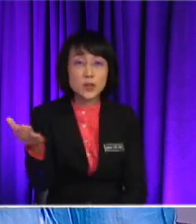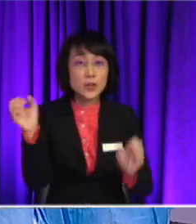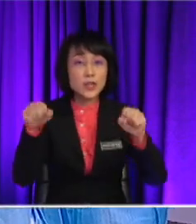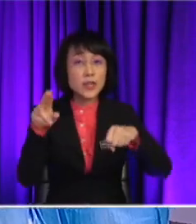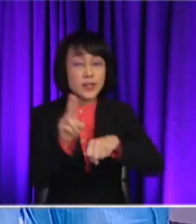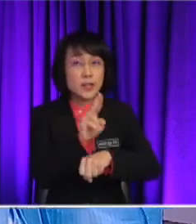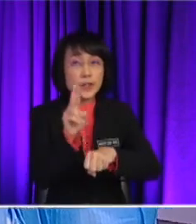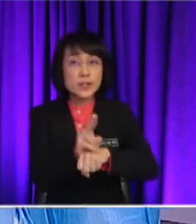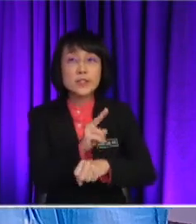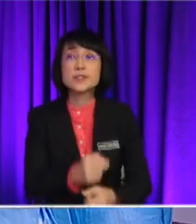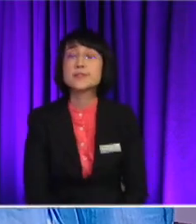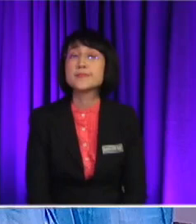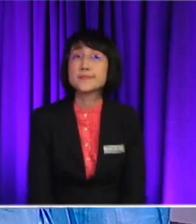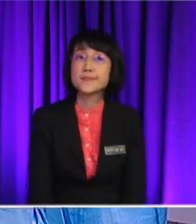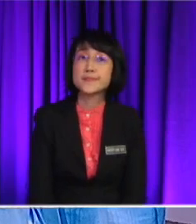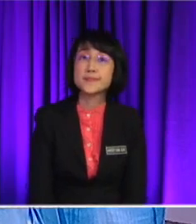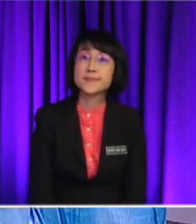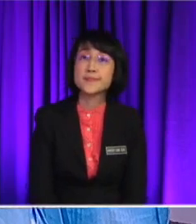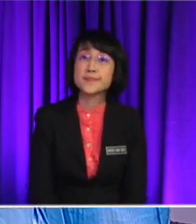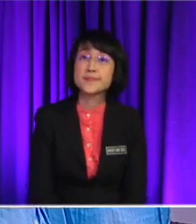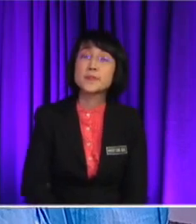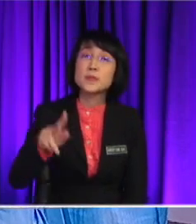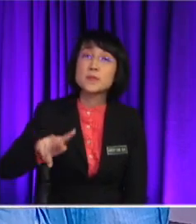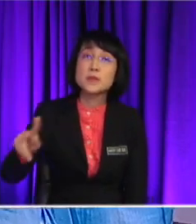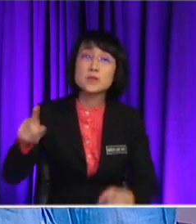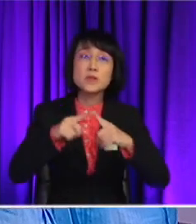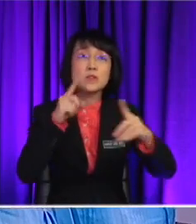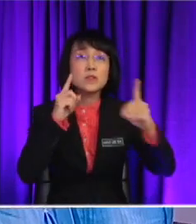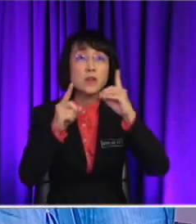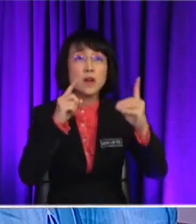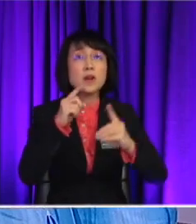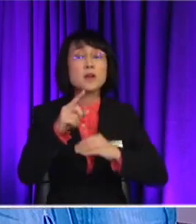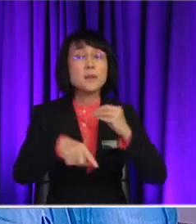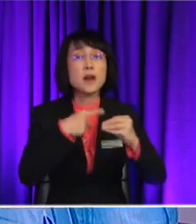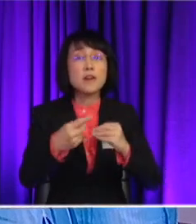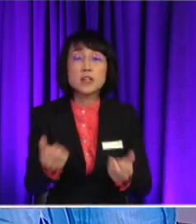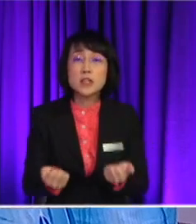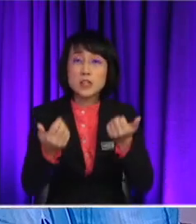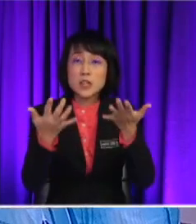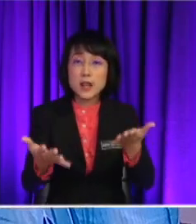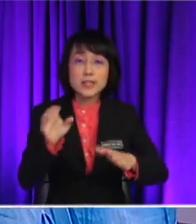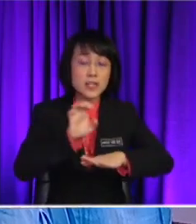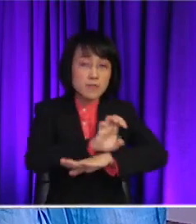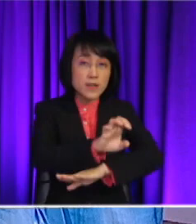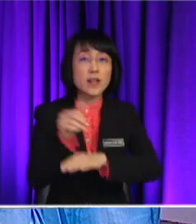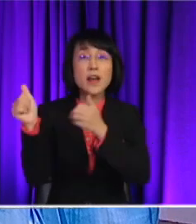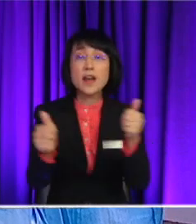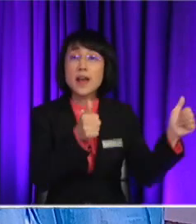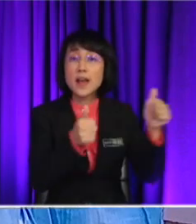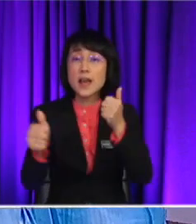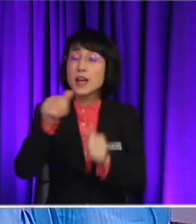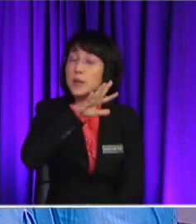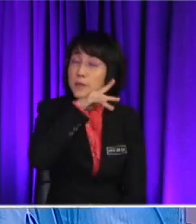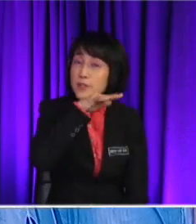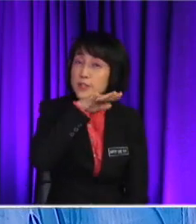So, I would like my pupils here in the mid to talk about the causes and effects of air pollution as well. So, let's